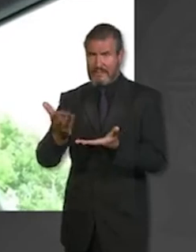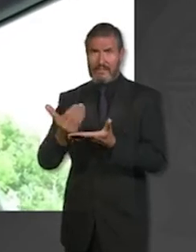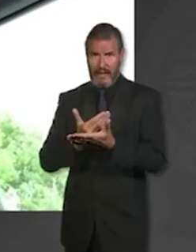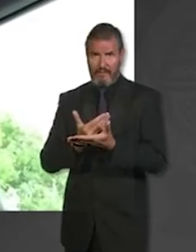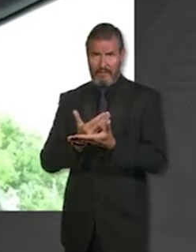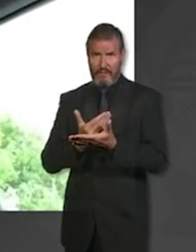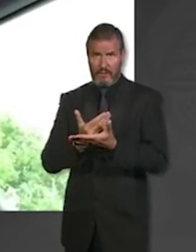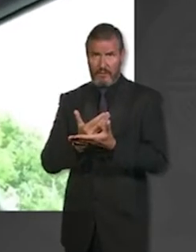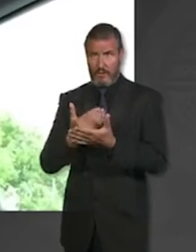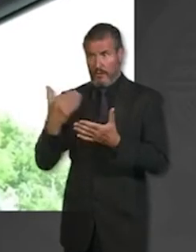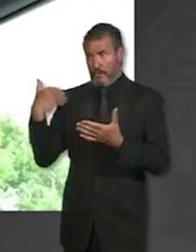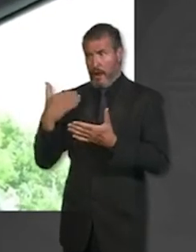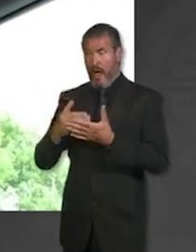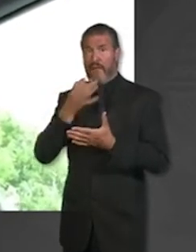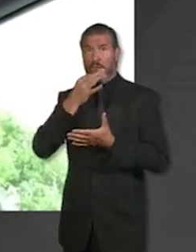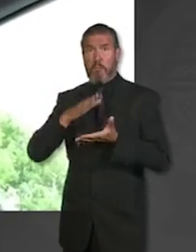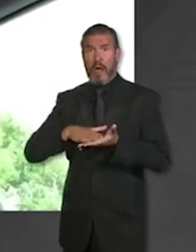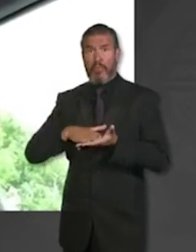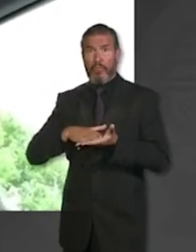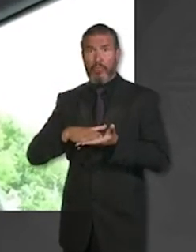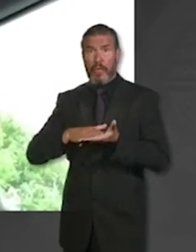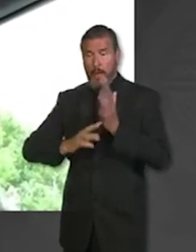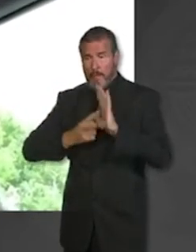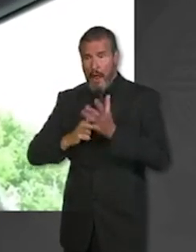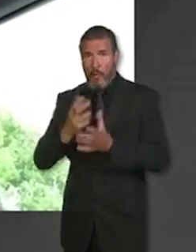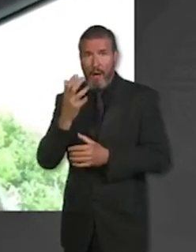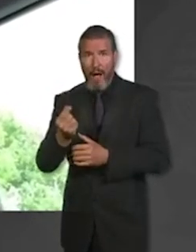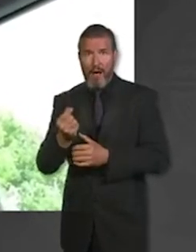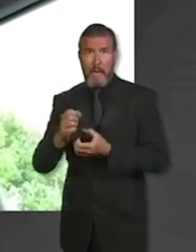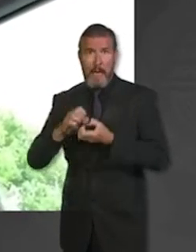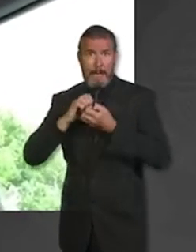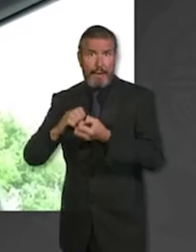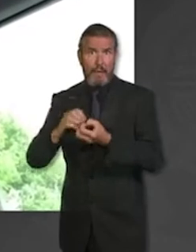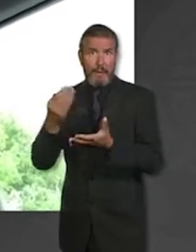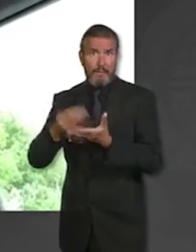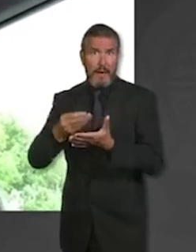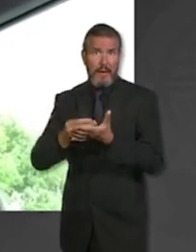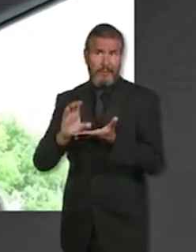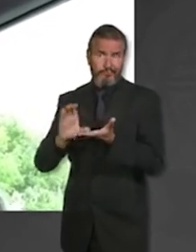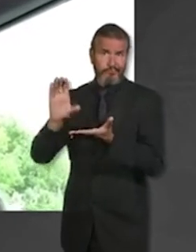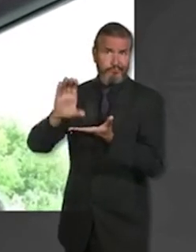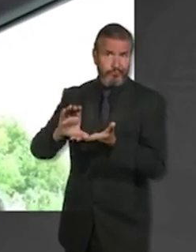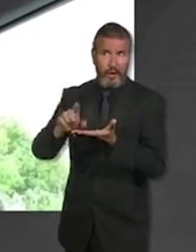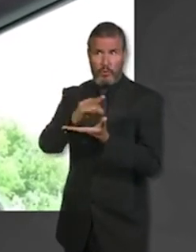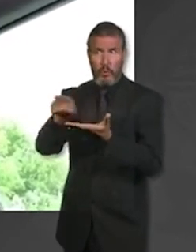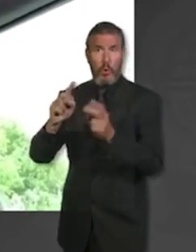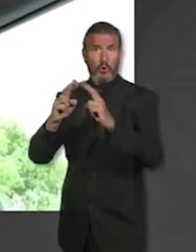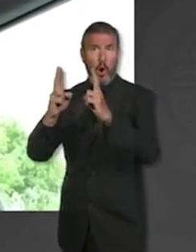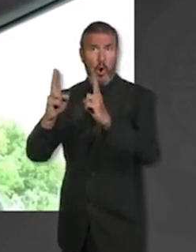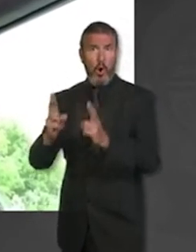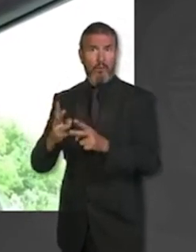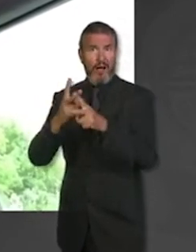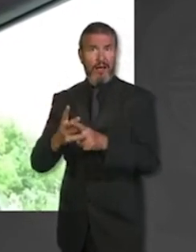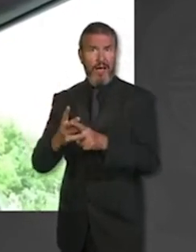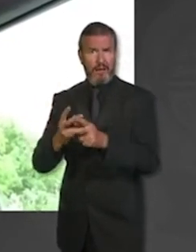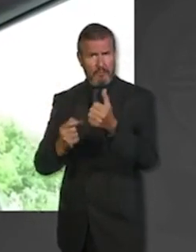months, all of the billions of pounds extra that we've put in, it is clear that the